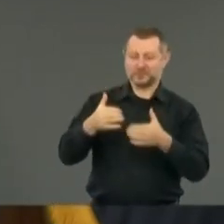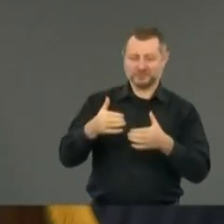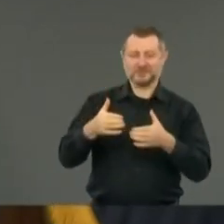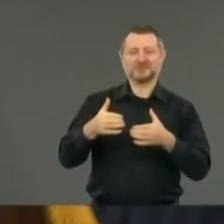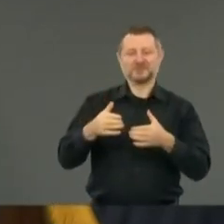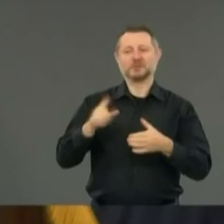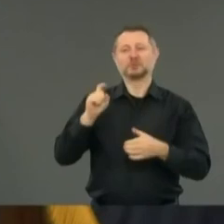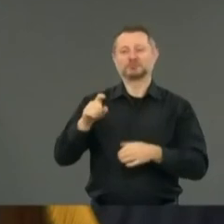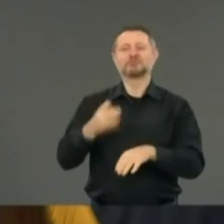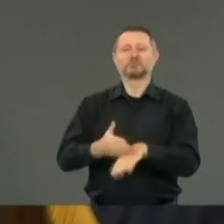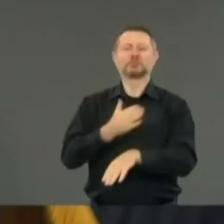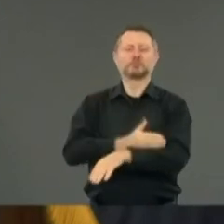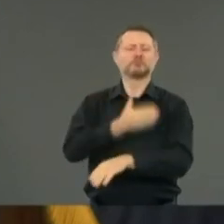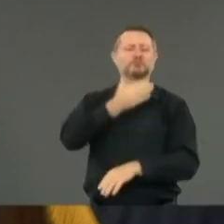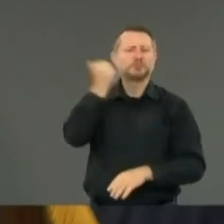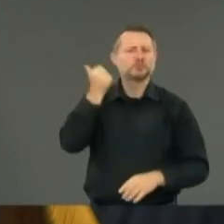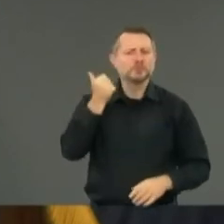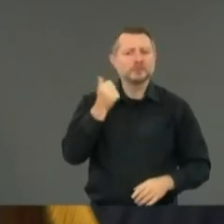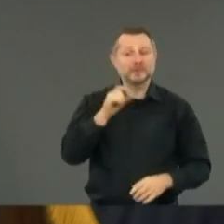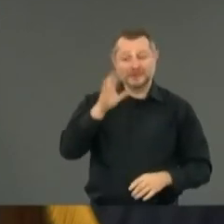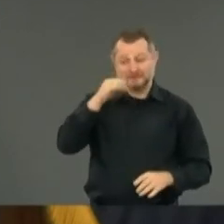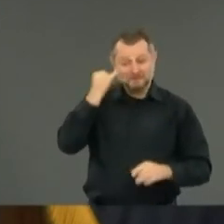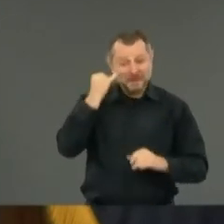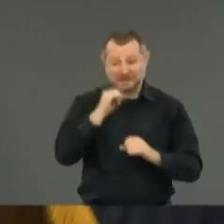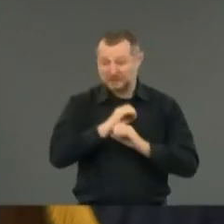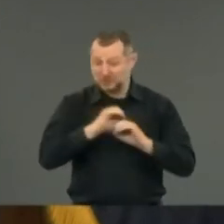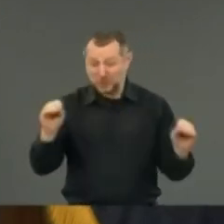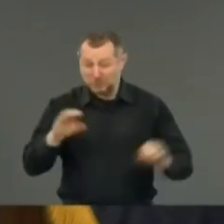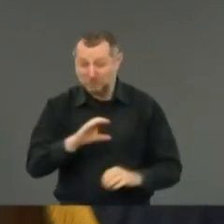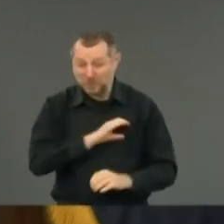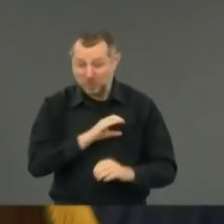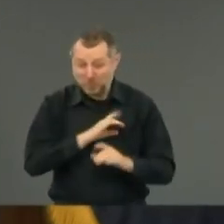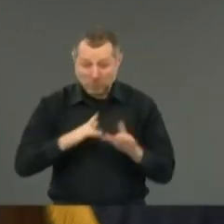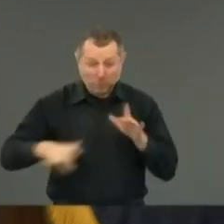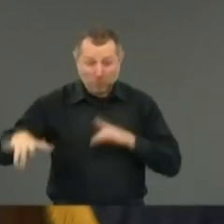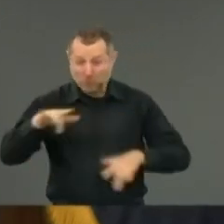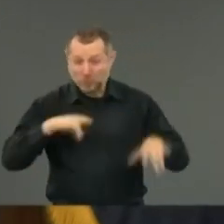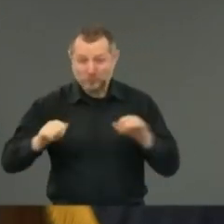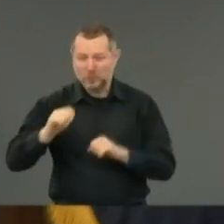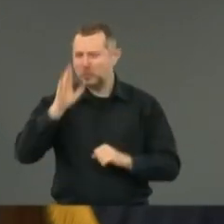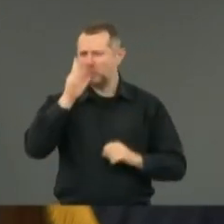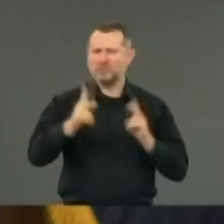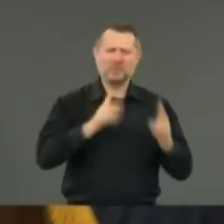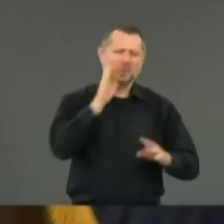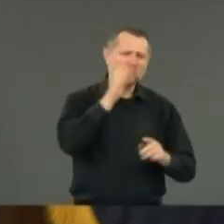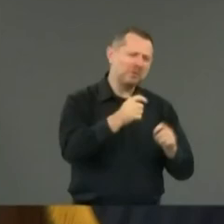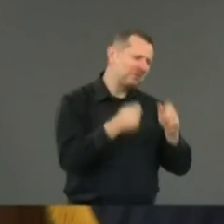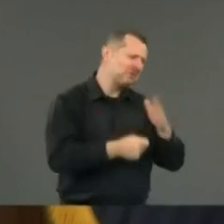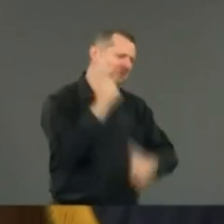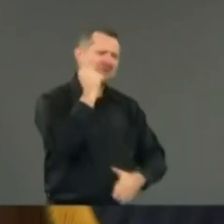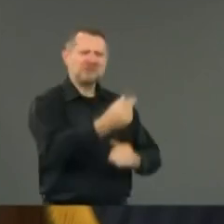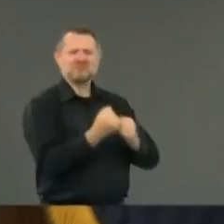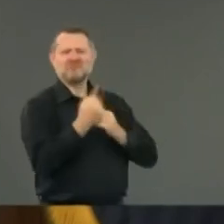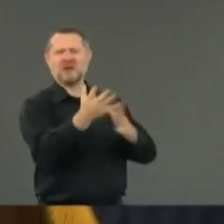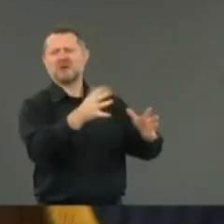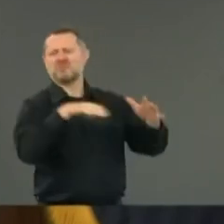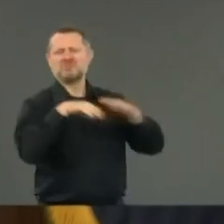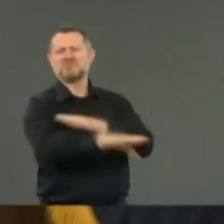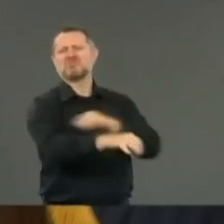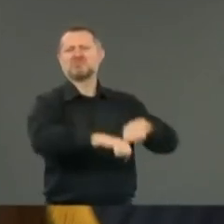But no police, you get looting. That's what you get. Nobody wants that.